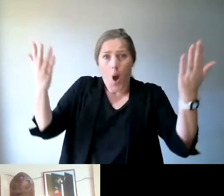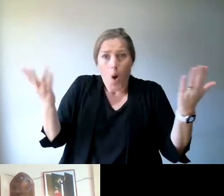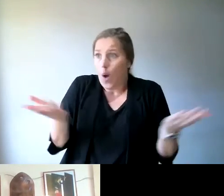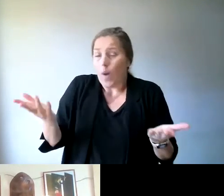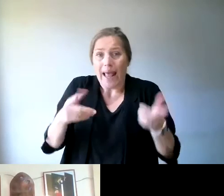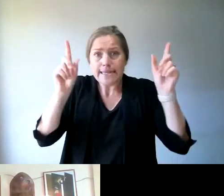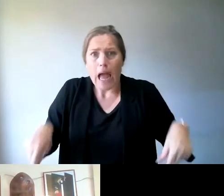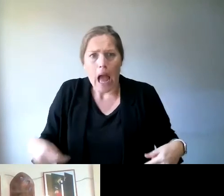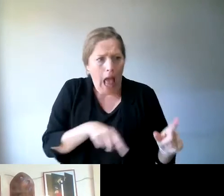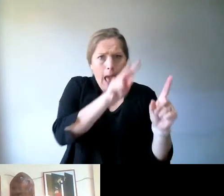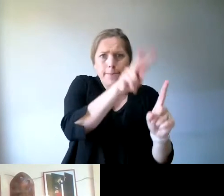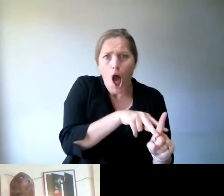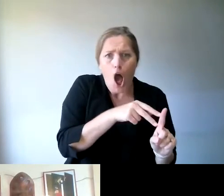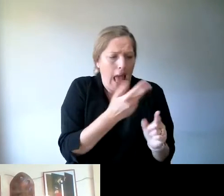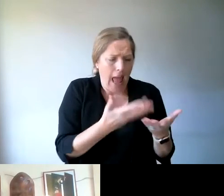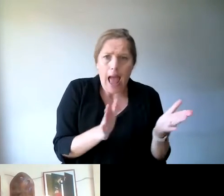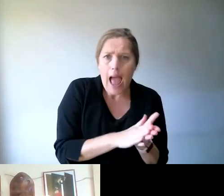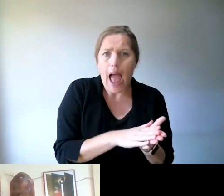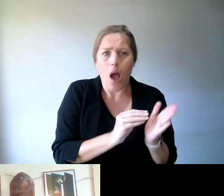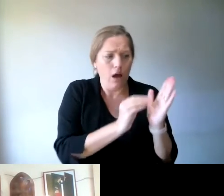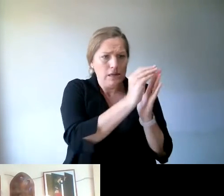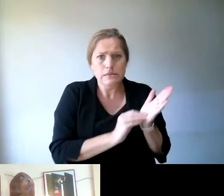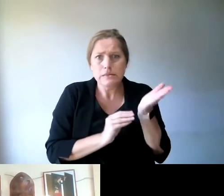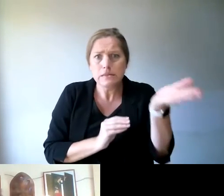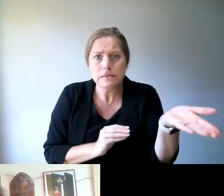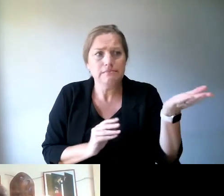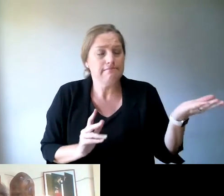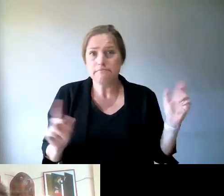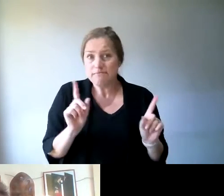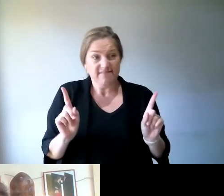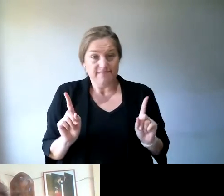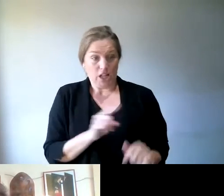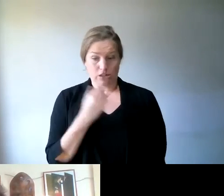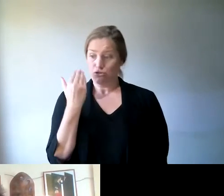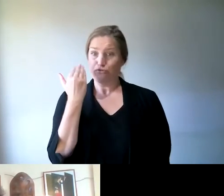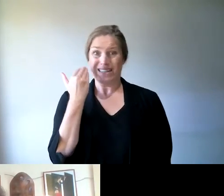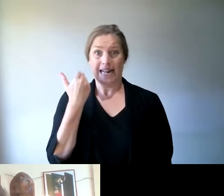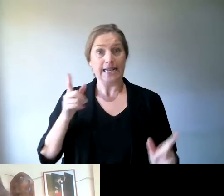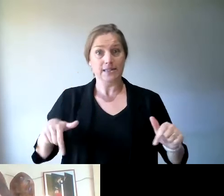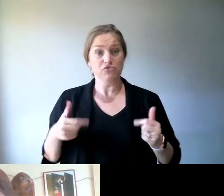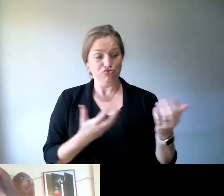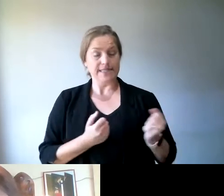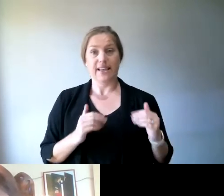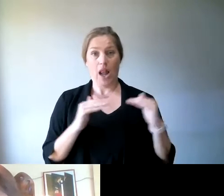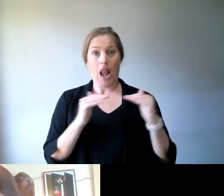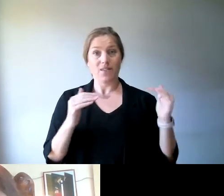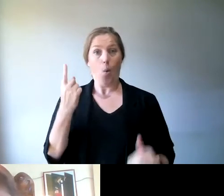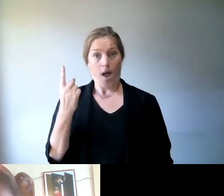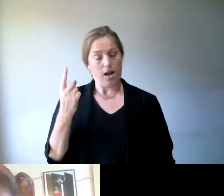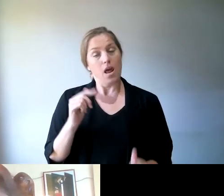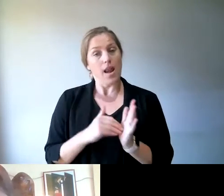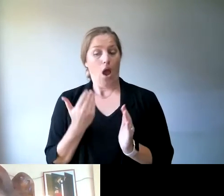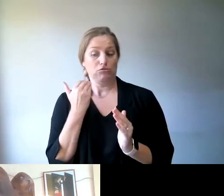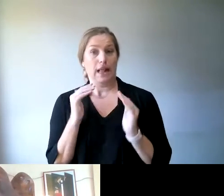waiting. He's only just received level one. Now he's on level two. But it's